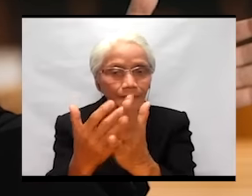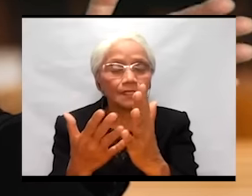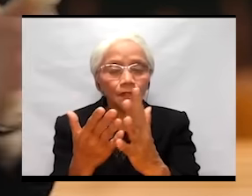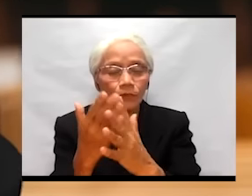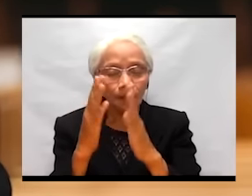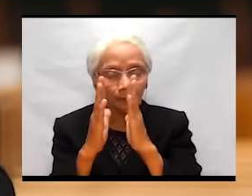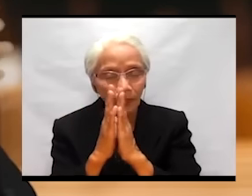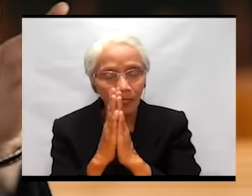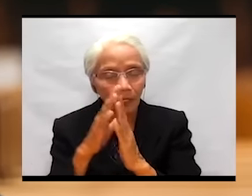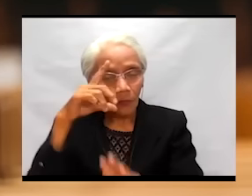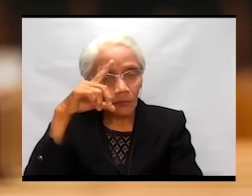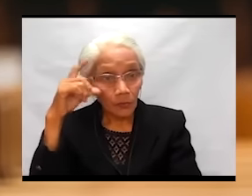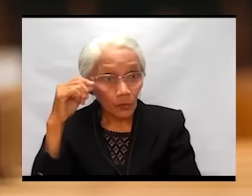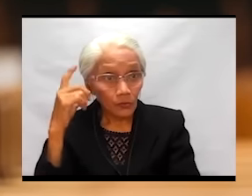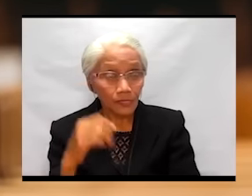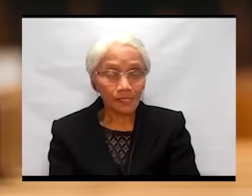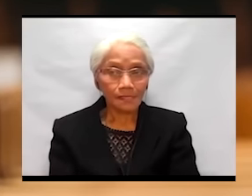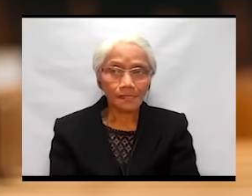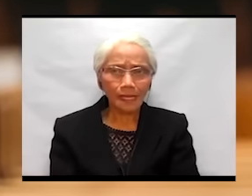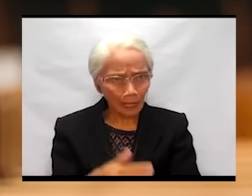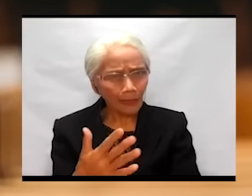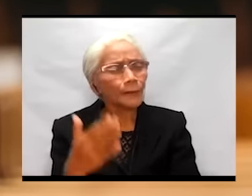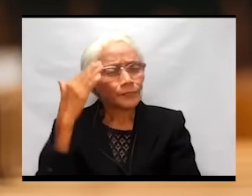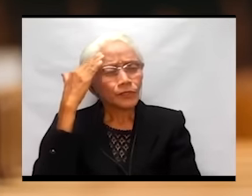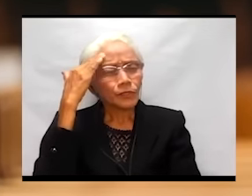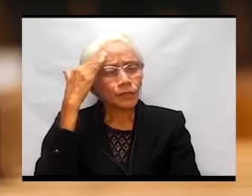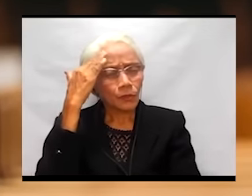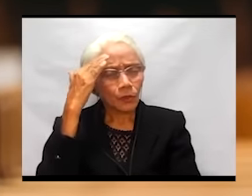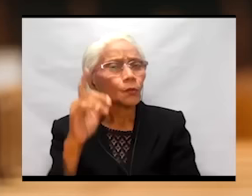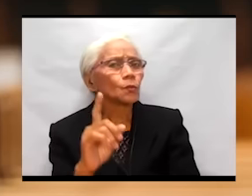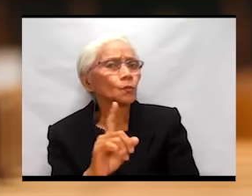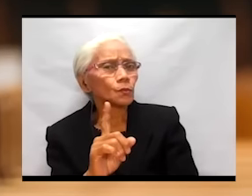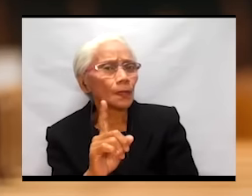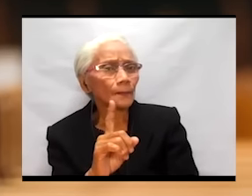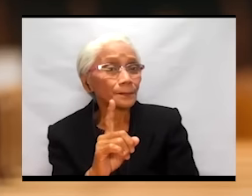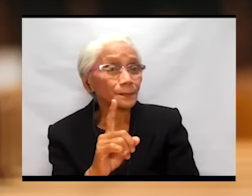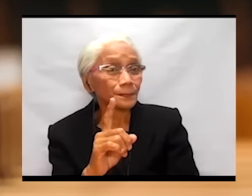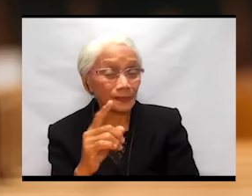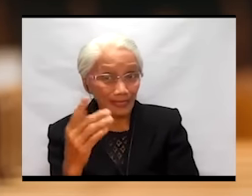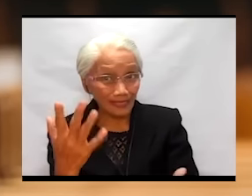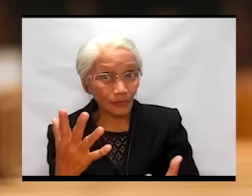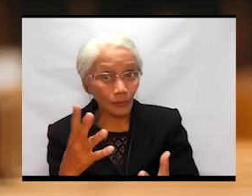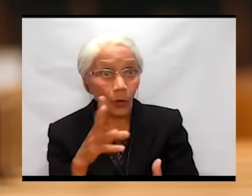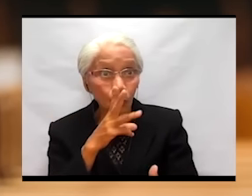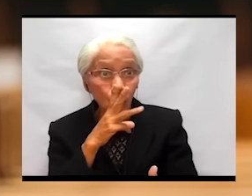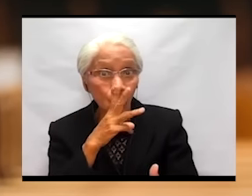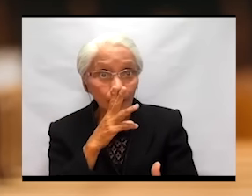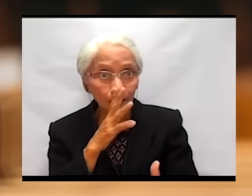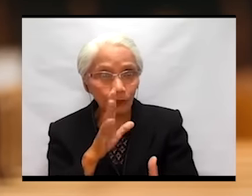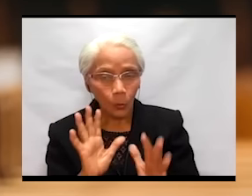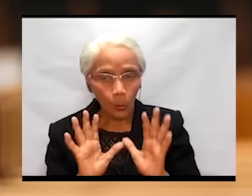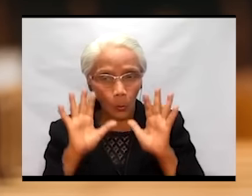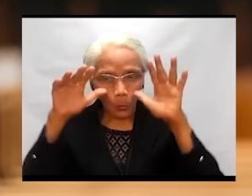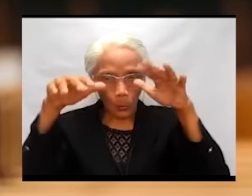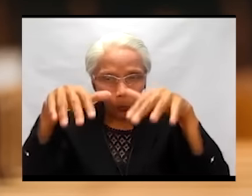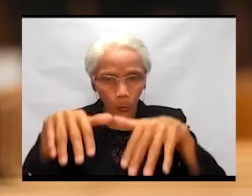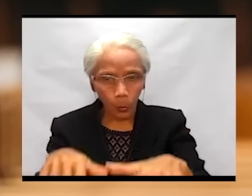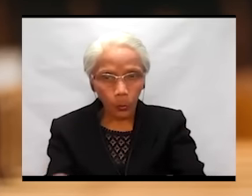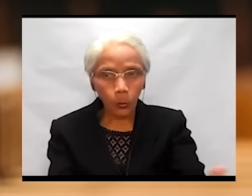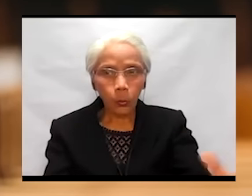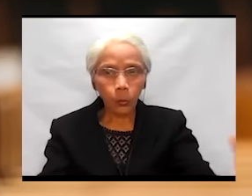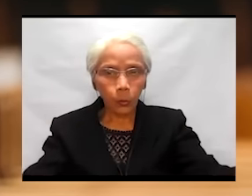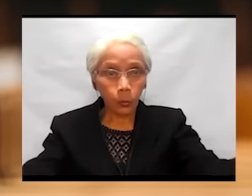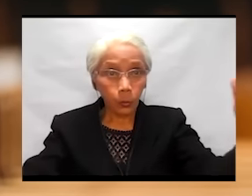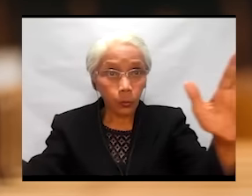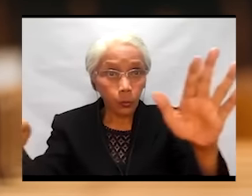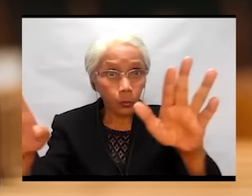miracle, the parting of the sea. And they were able to cross. So, they were saved. But